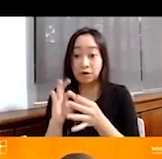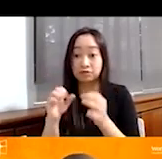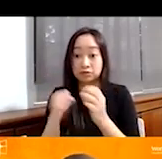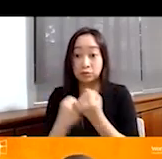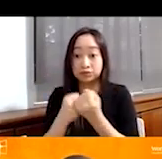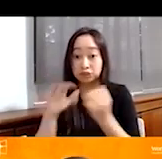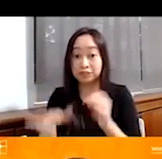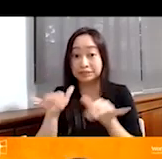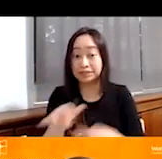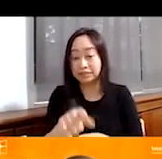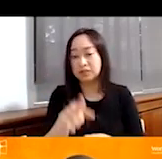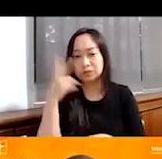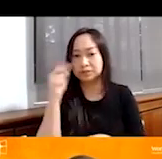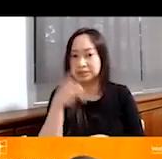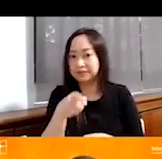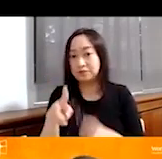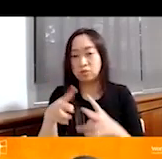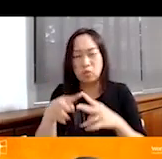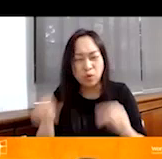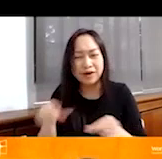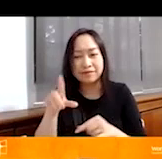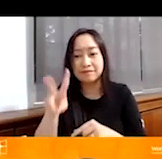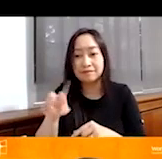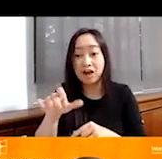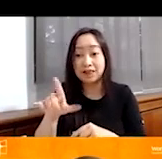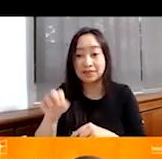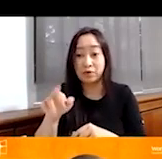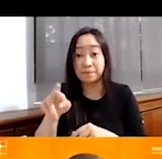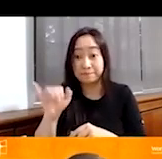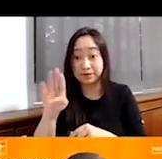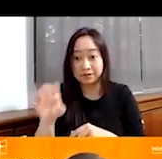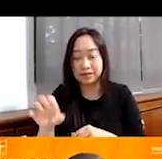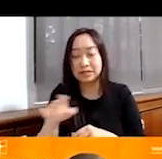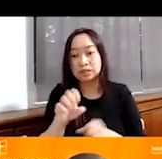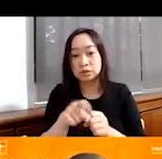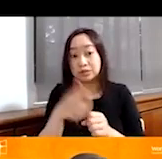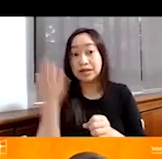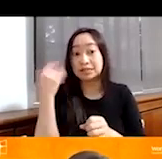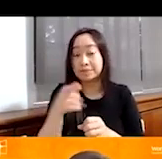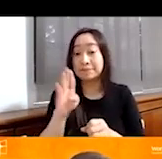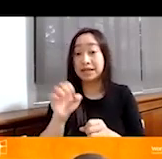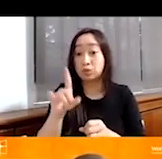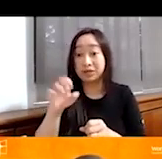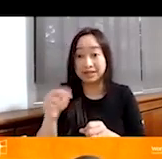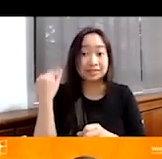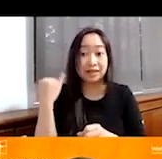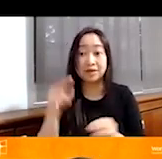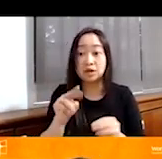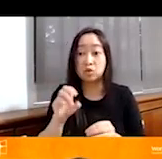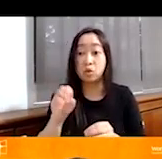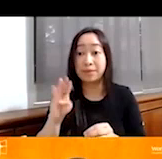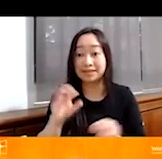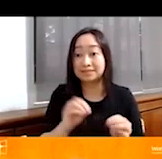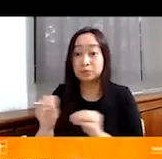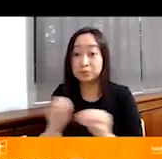it's quite vulnerable. And the challenge is, you know, the Bedouins used to be nomadic. But because they live in Area